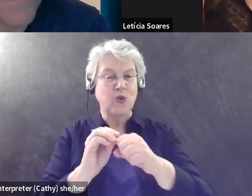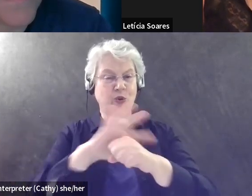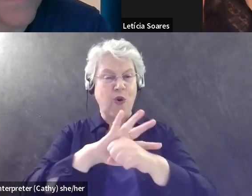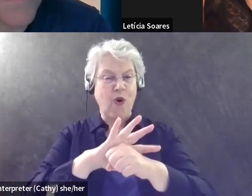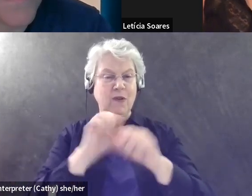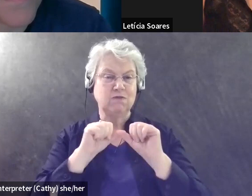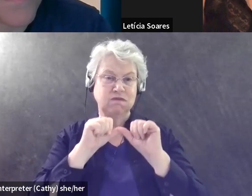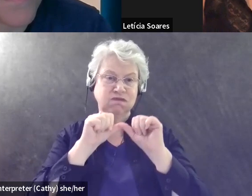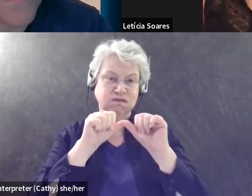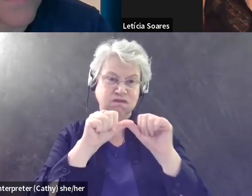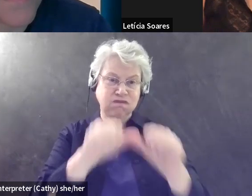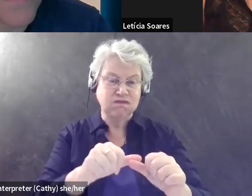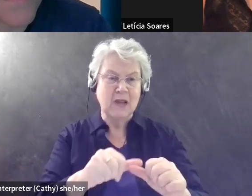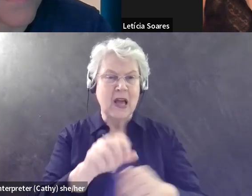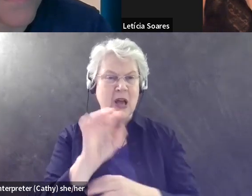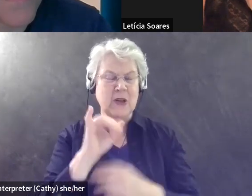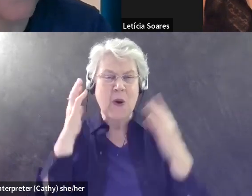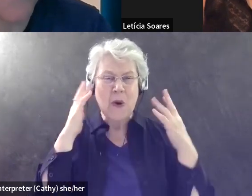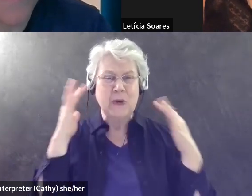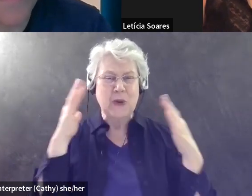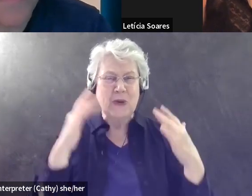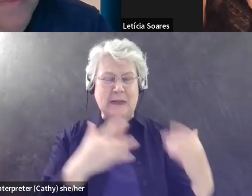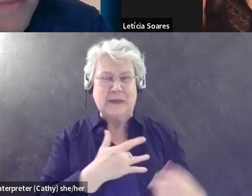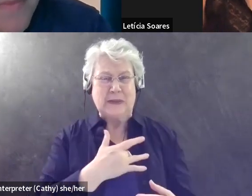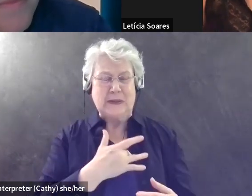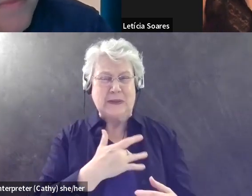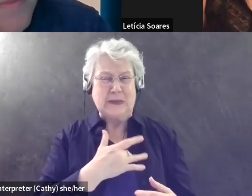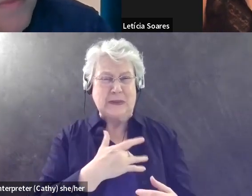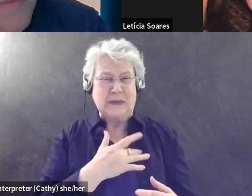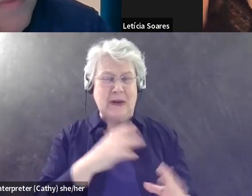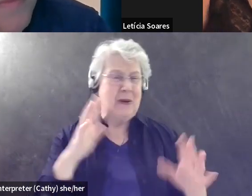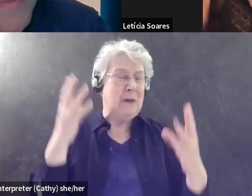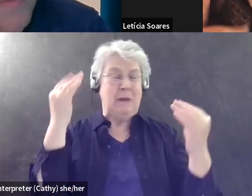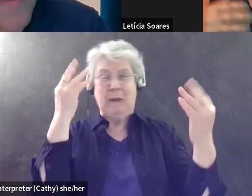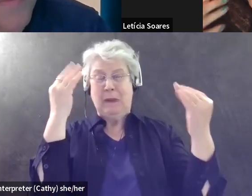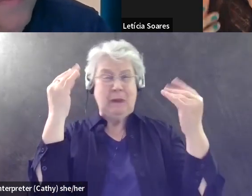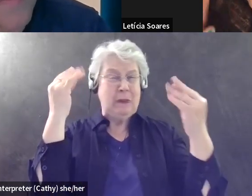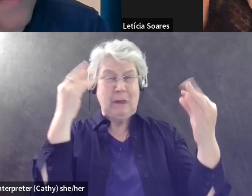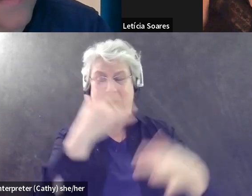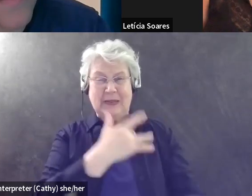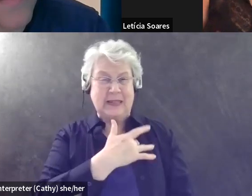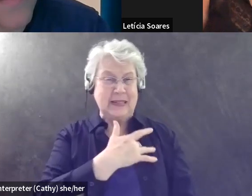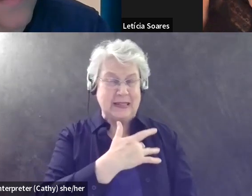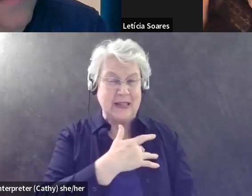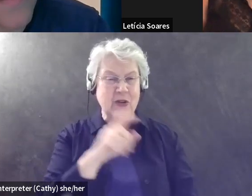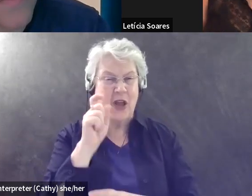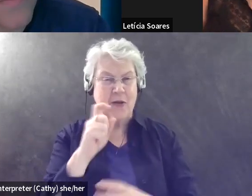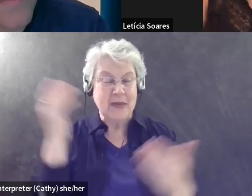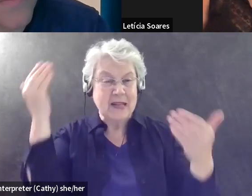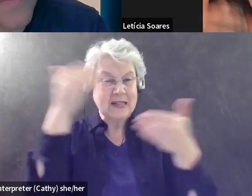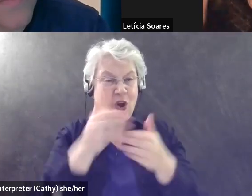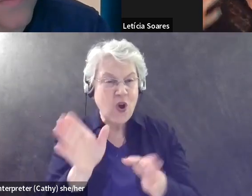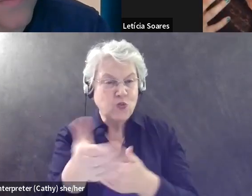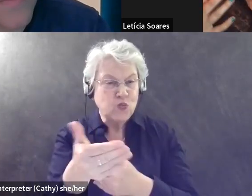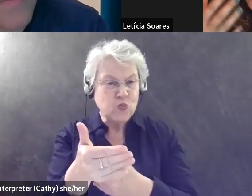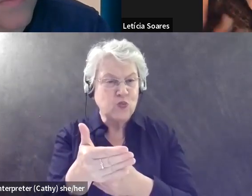noise sensitivity and light sensitivity. So I had to be in a dark room